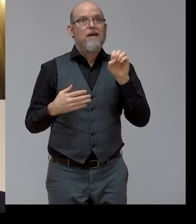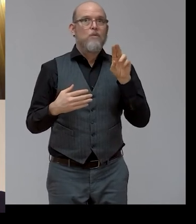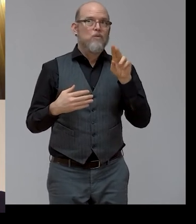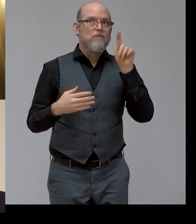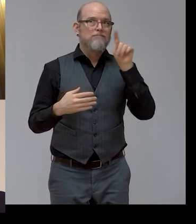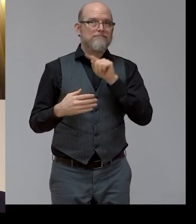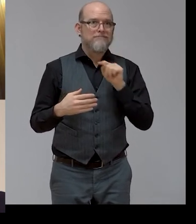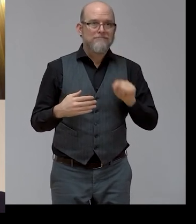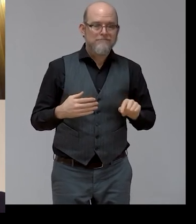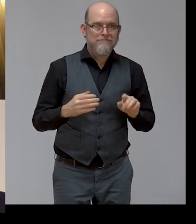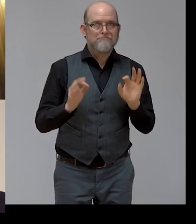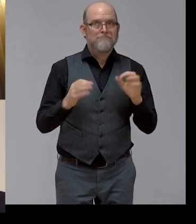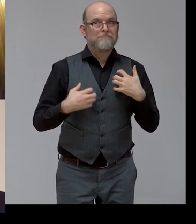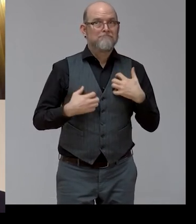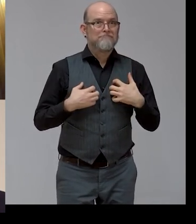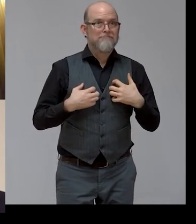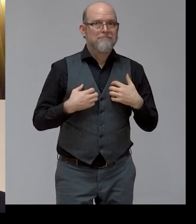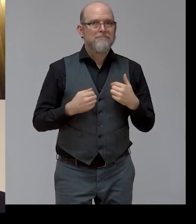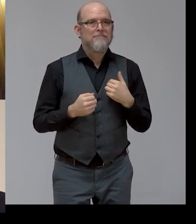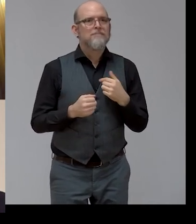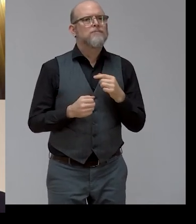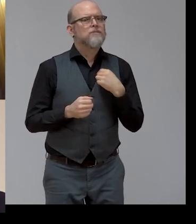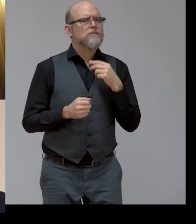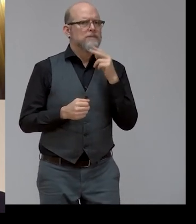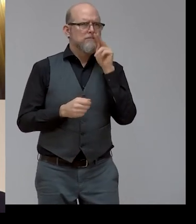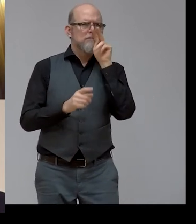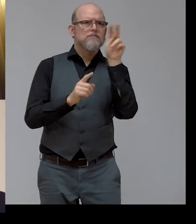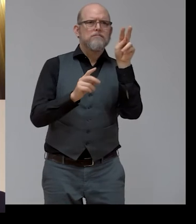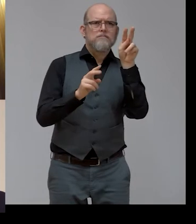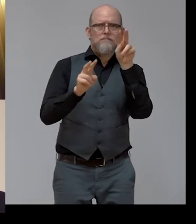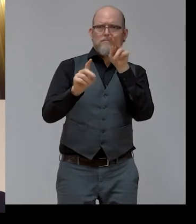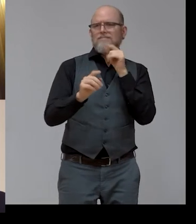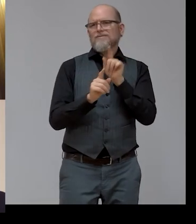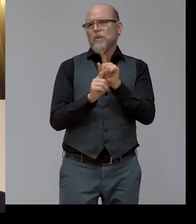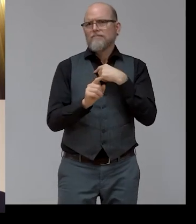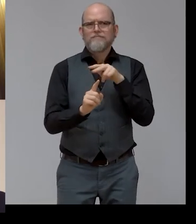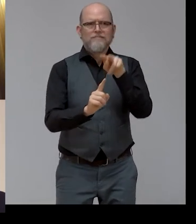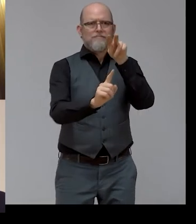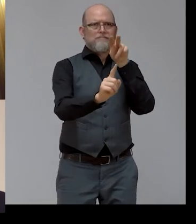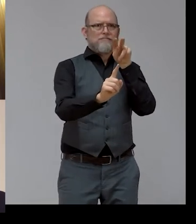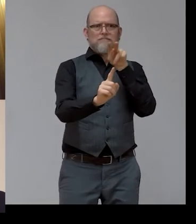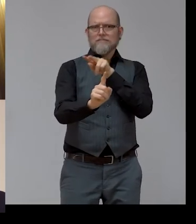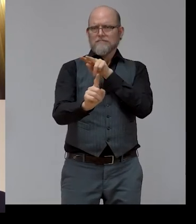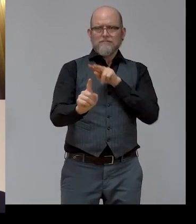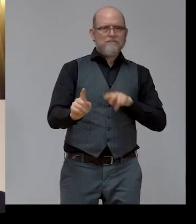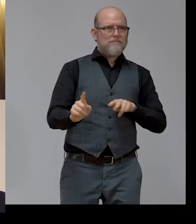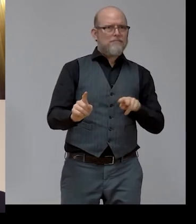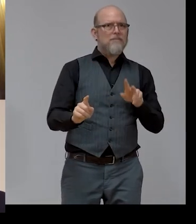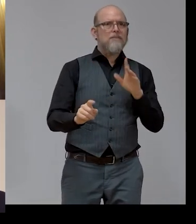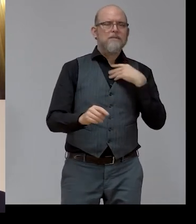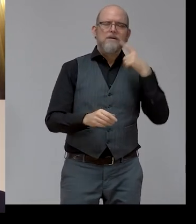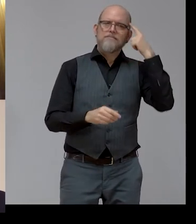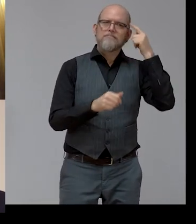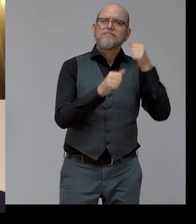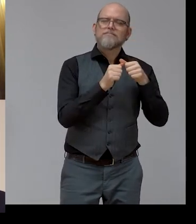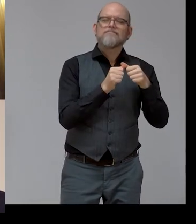And looking from the outside, I think it's important to keep reminding ourselves that work is